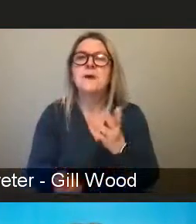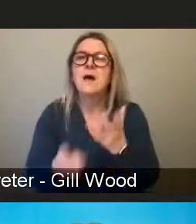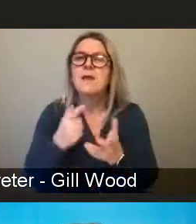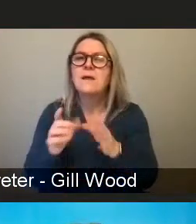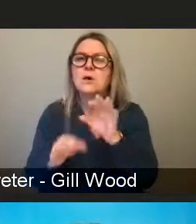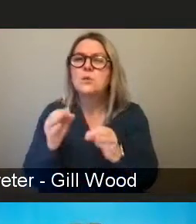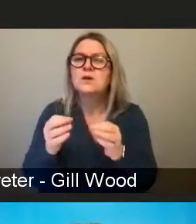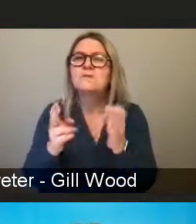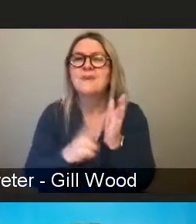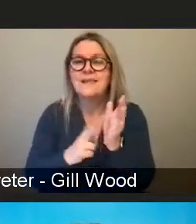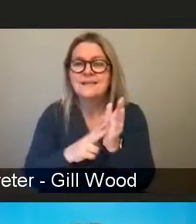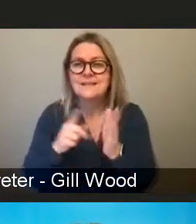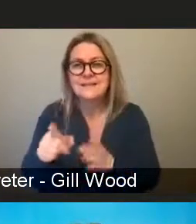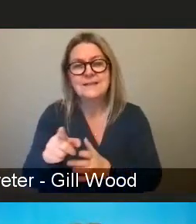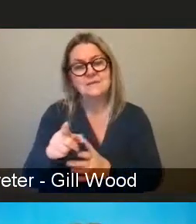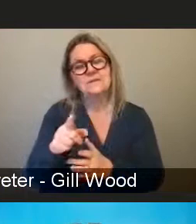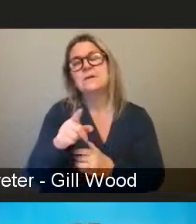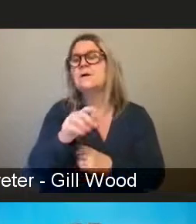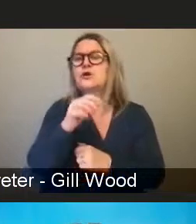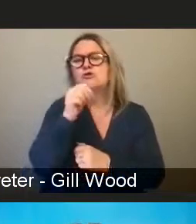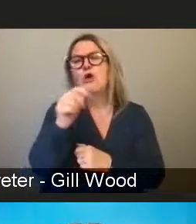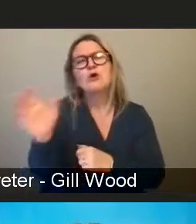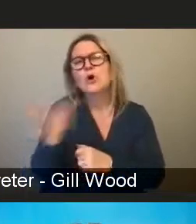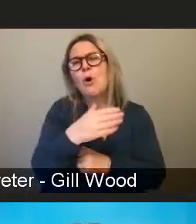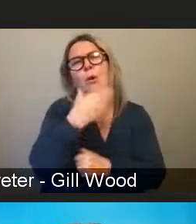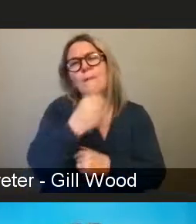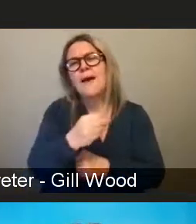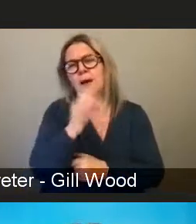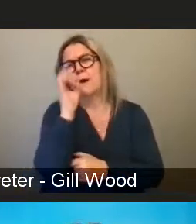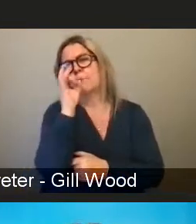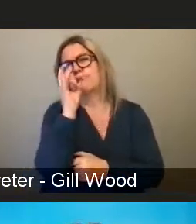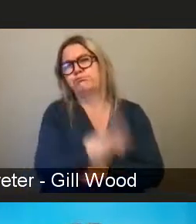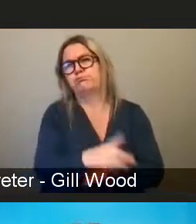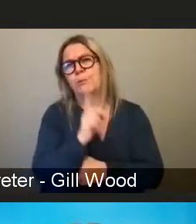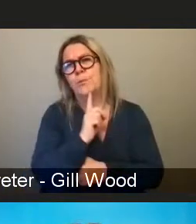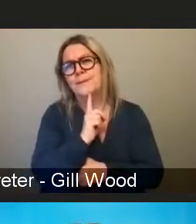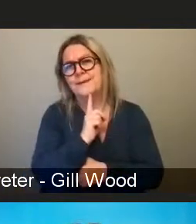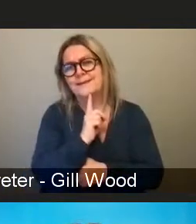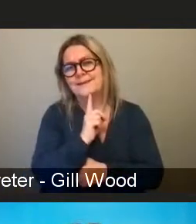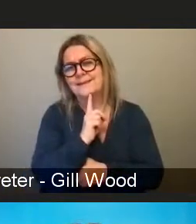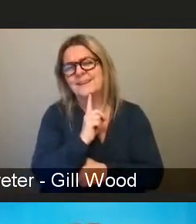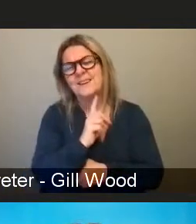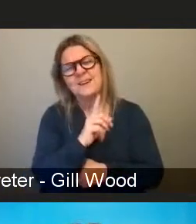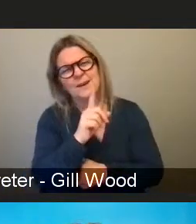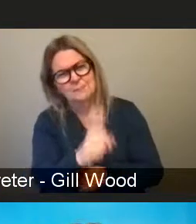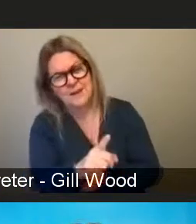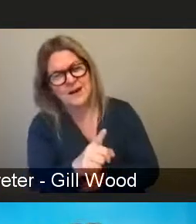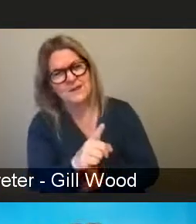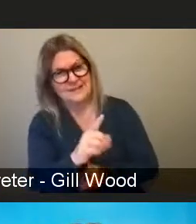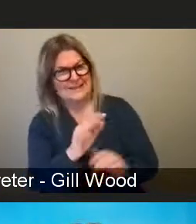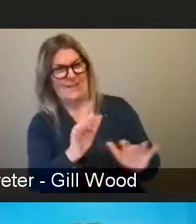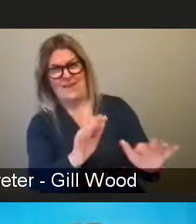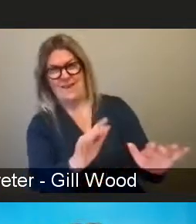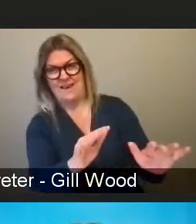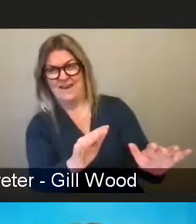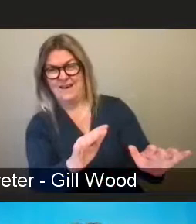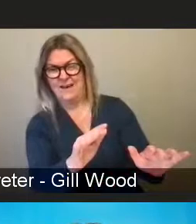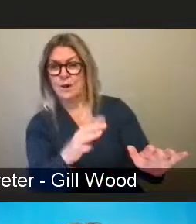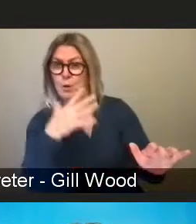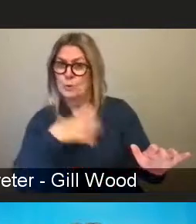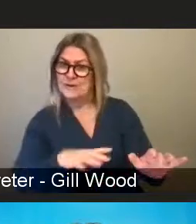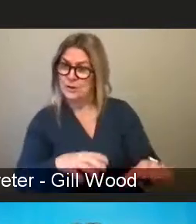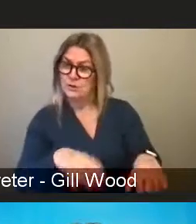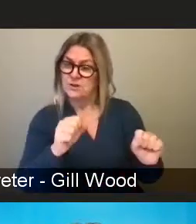misogynist, but surely education has to take a foothold here. Does the system not need to start addressing the question of respect and equality between